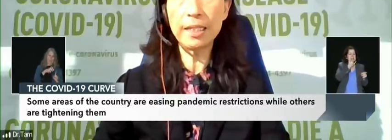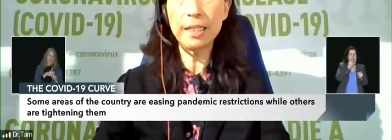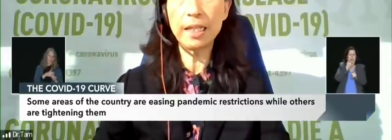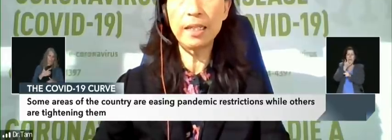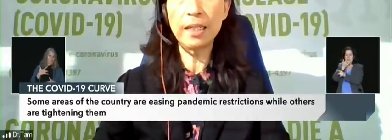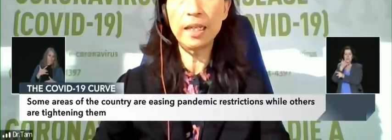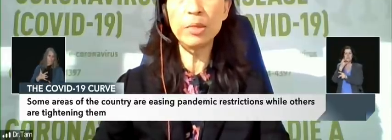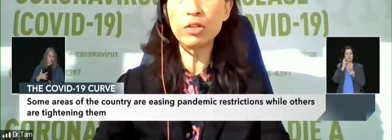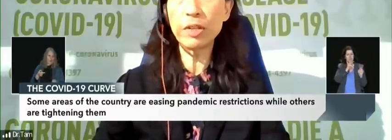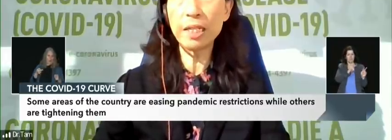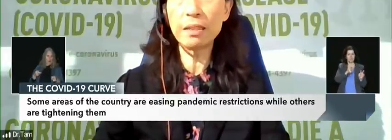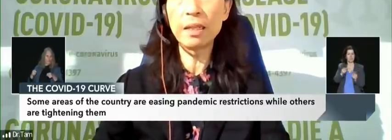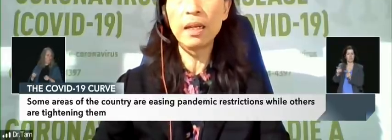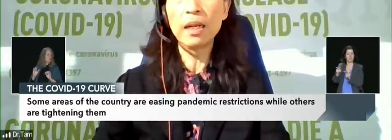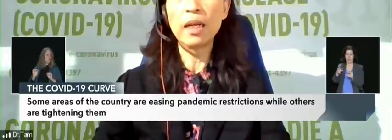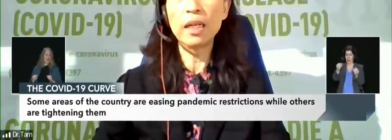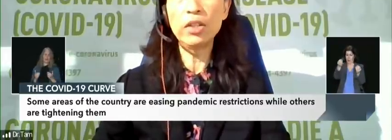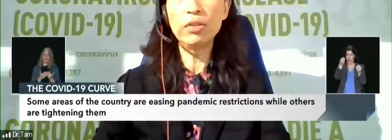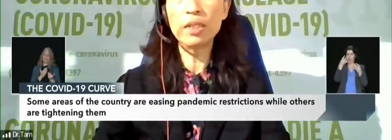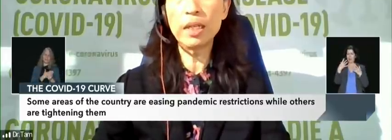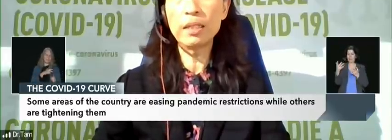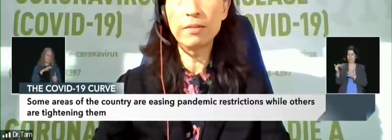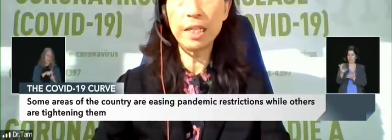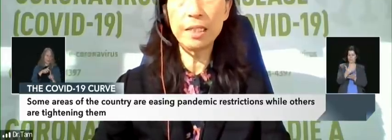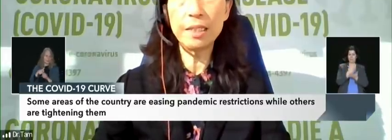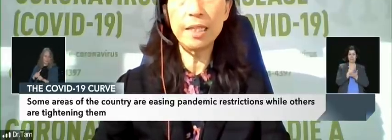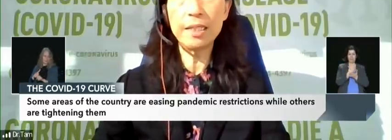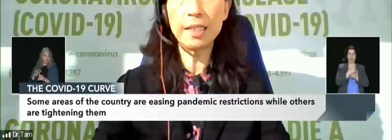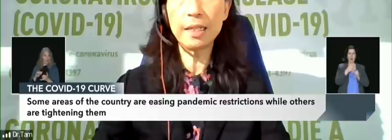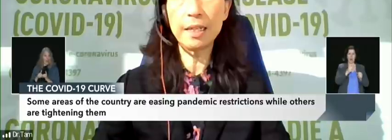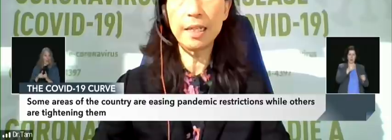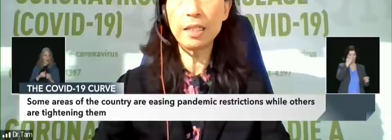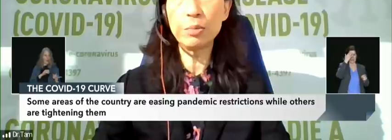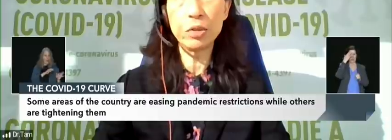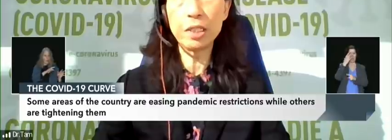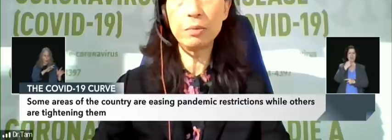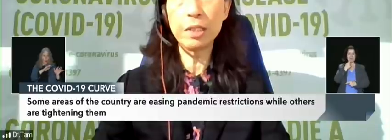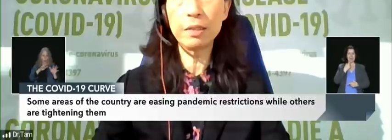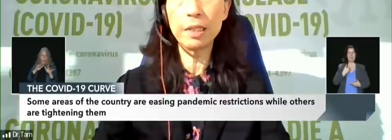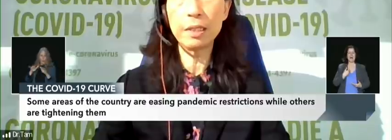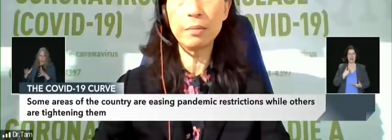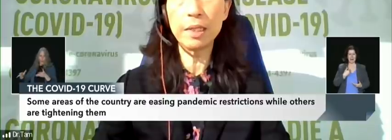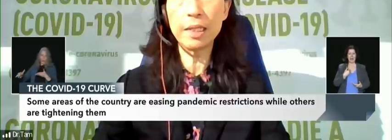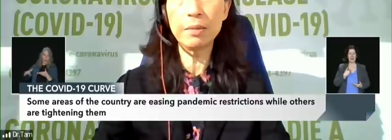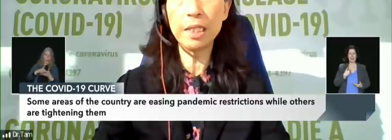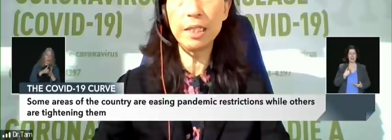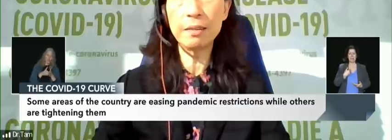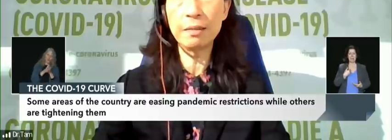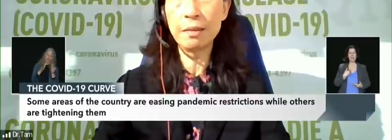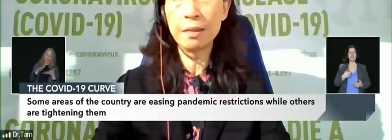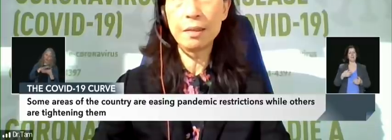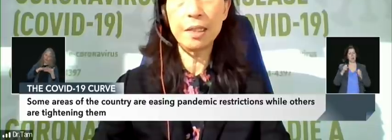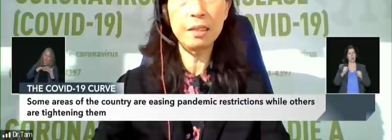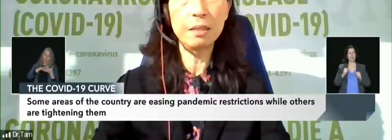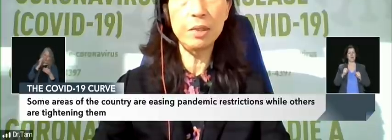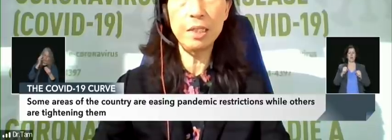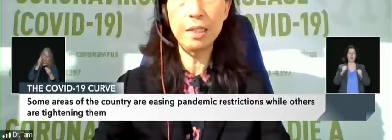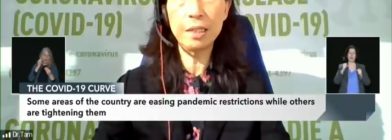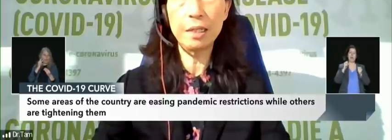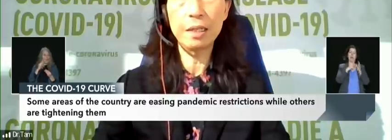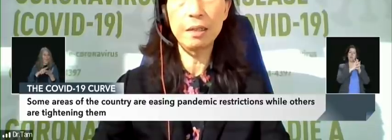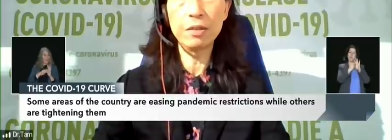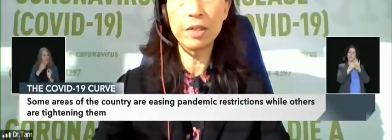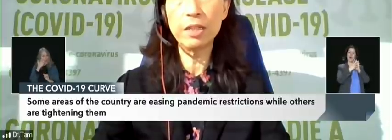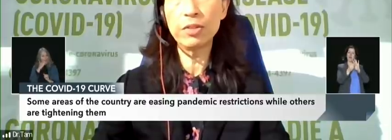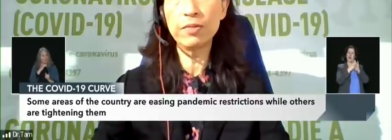detected and can be trend using surveillance data at this point we're doing like a million tests a